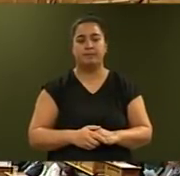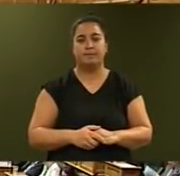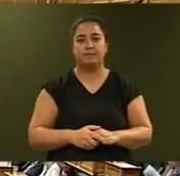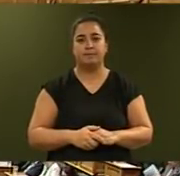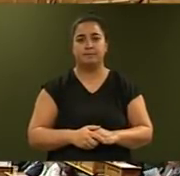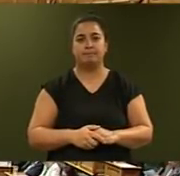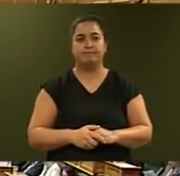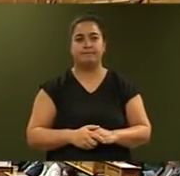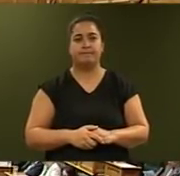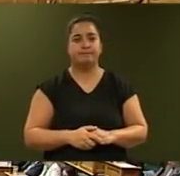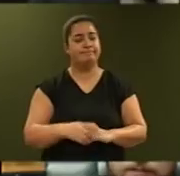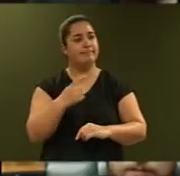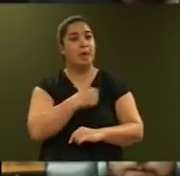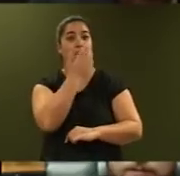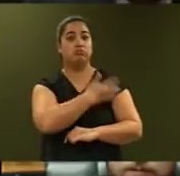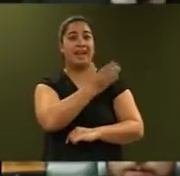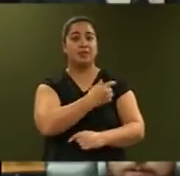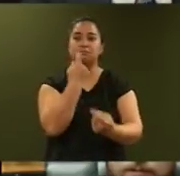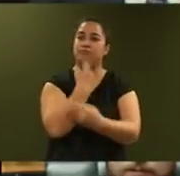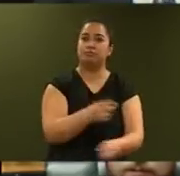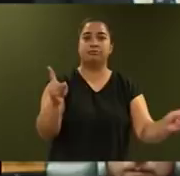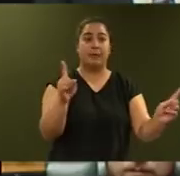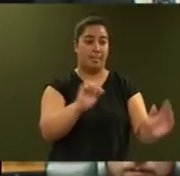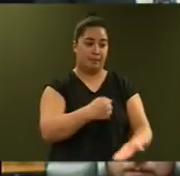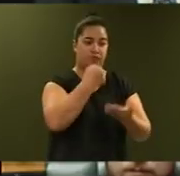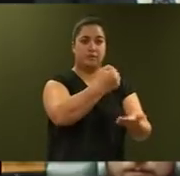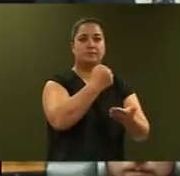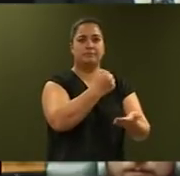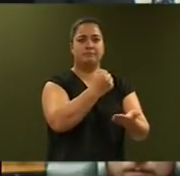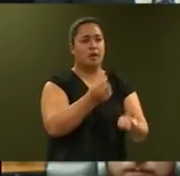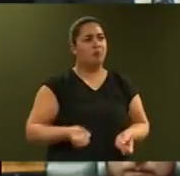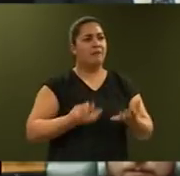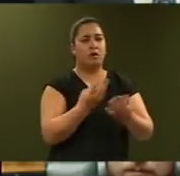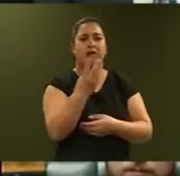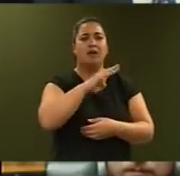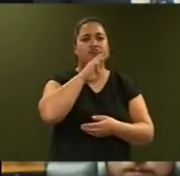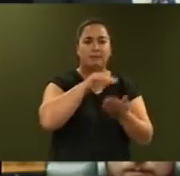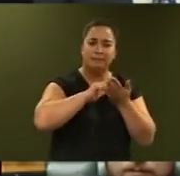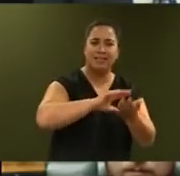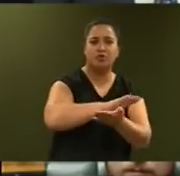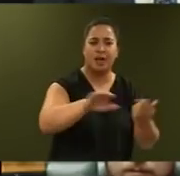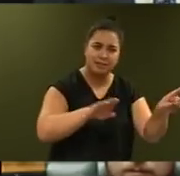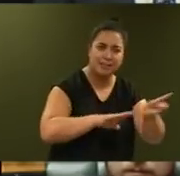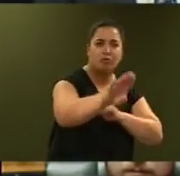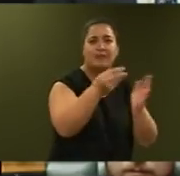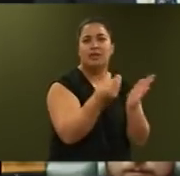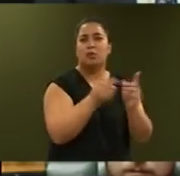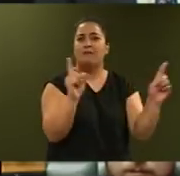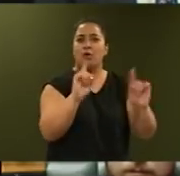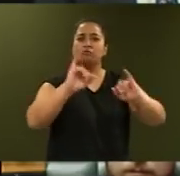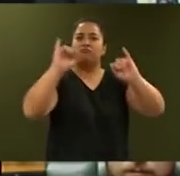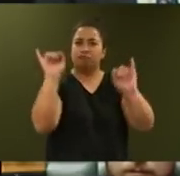I am proud to announce that this Budget provides a $300 million acceleration fund for critical projects.